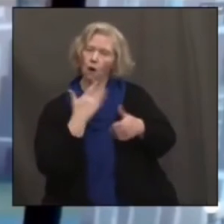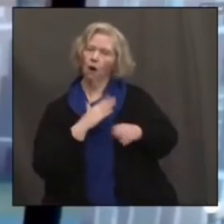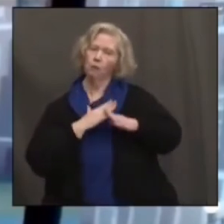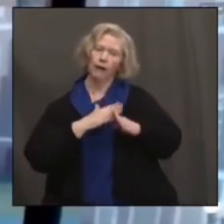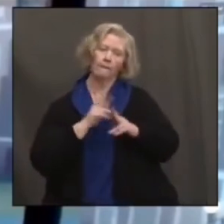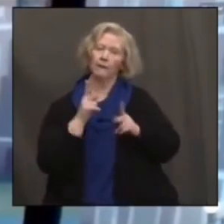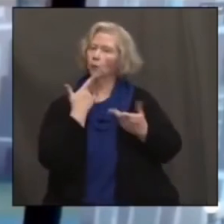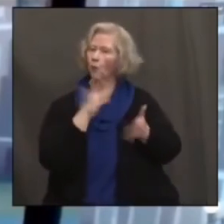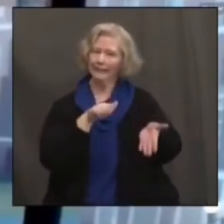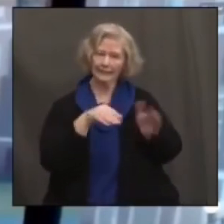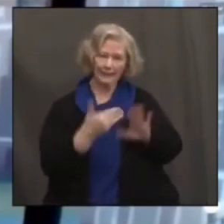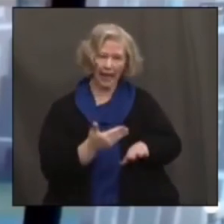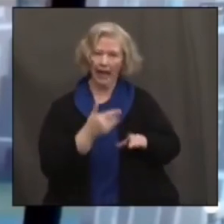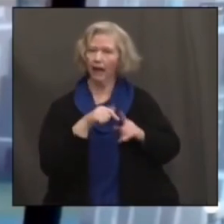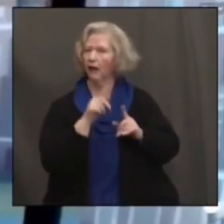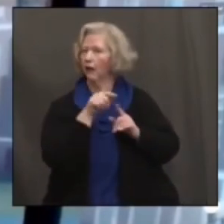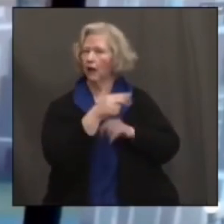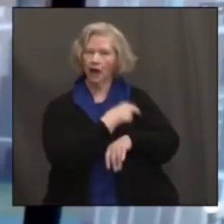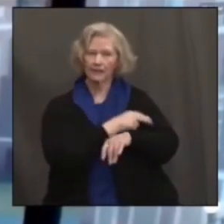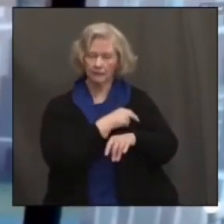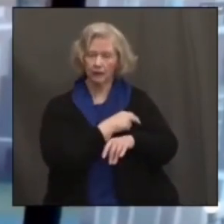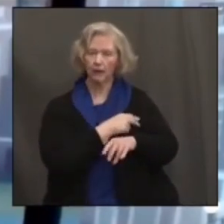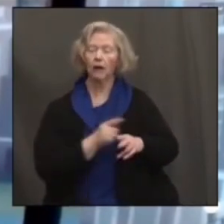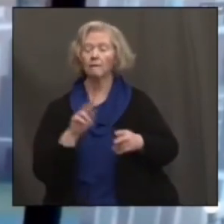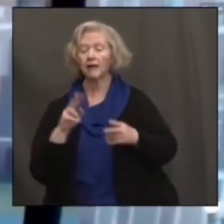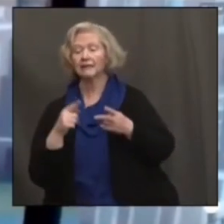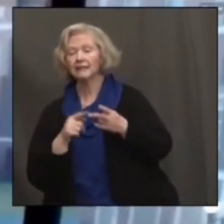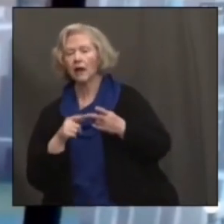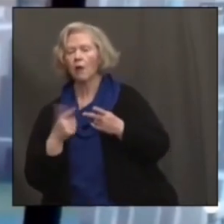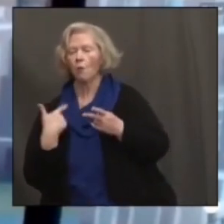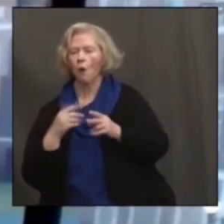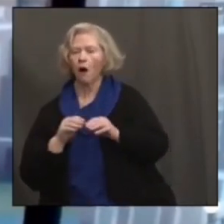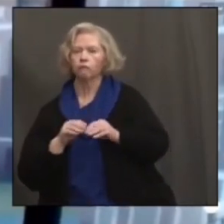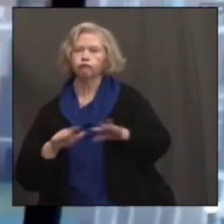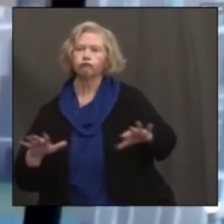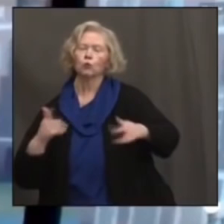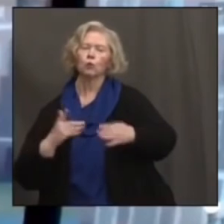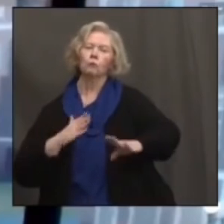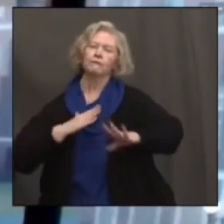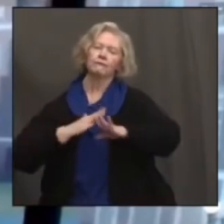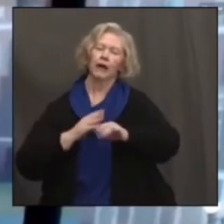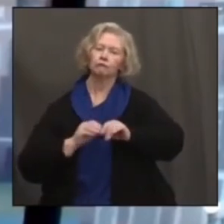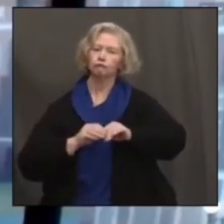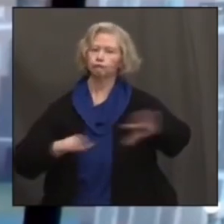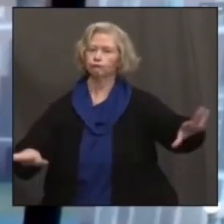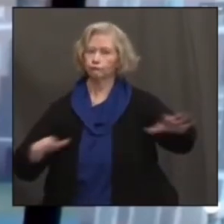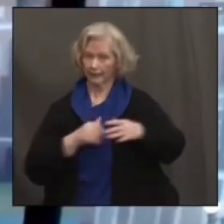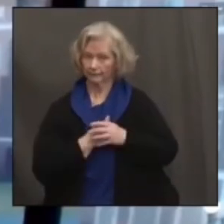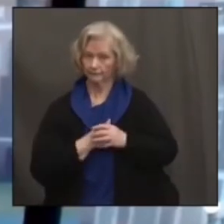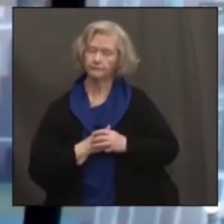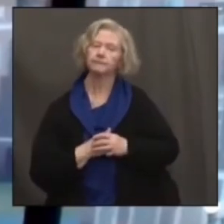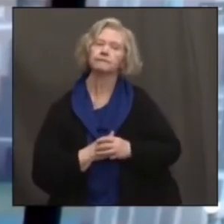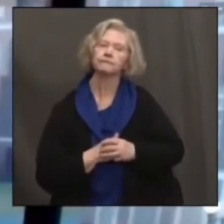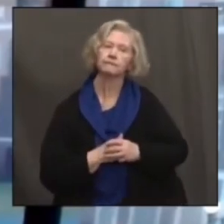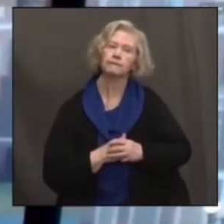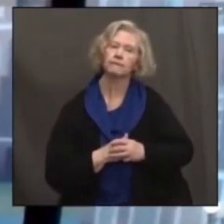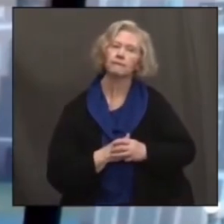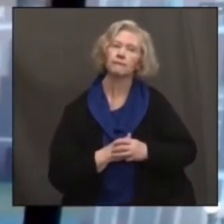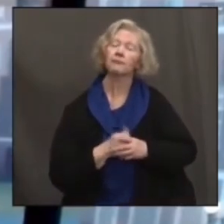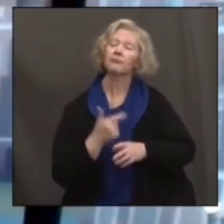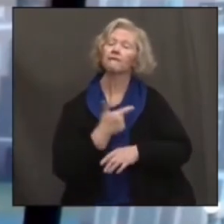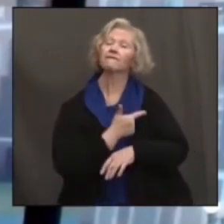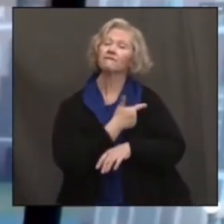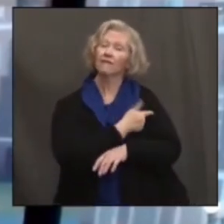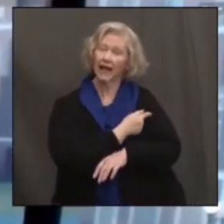hospitalized. And the other is to get that herd immunity effect, where we can block transmission. You know, the vaccination,